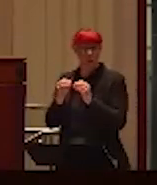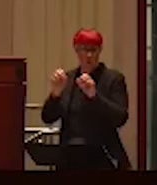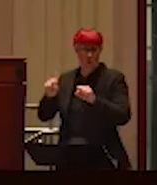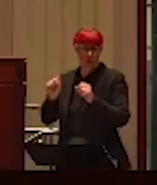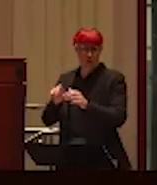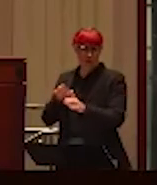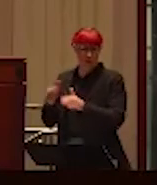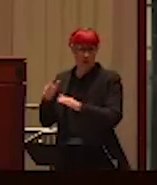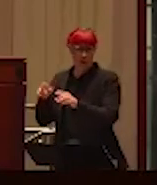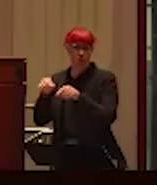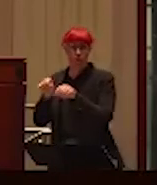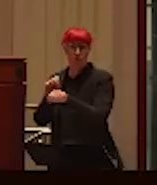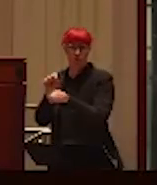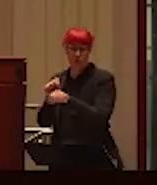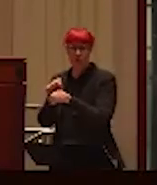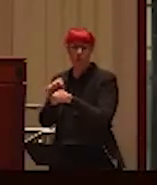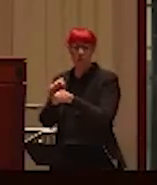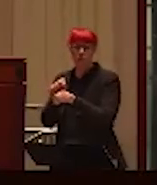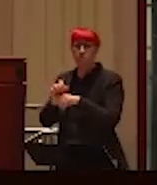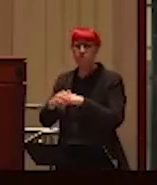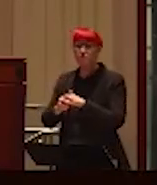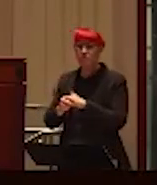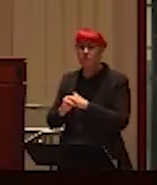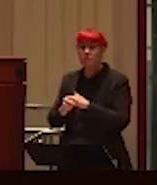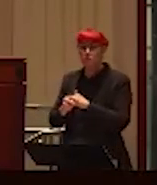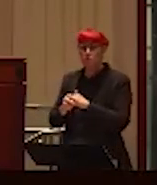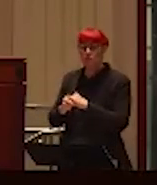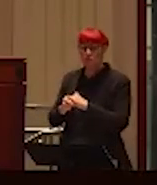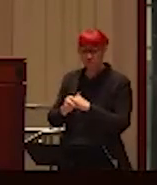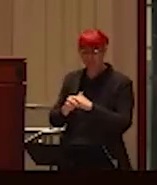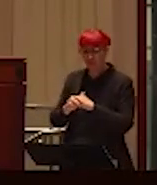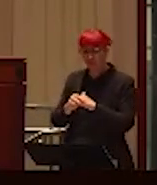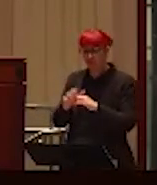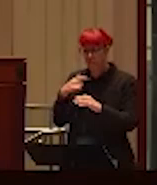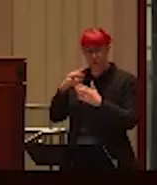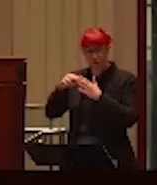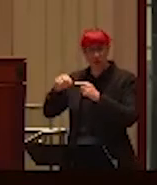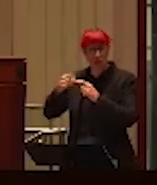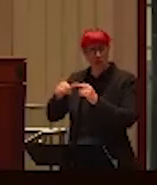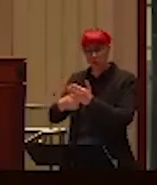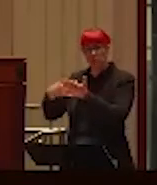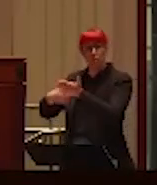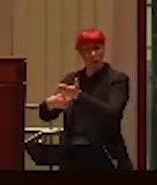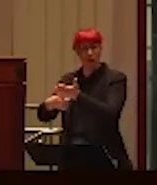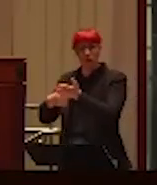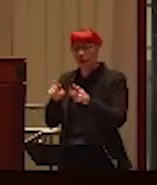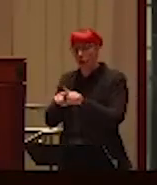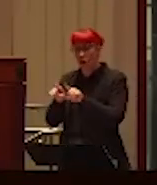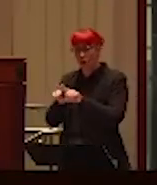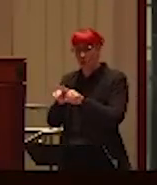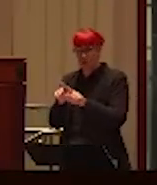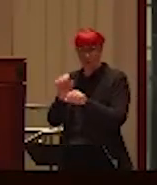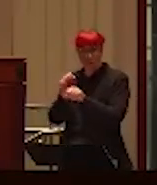are to males. Um, but we virtually never hear about it in the media. I write about it from time to time. And we don't even hear about it from